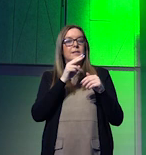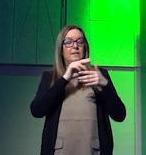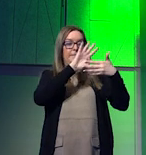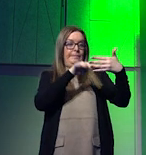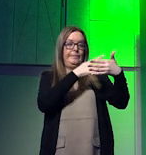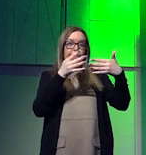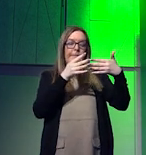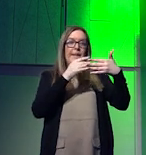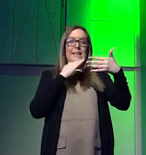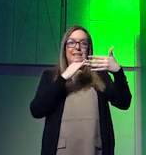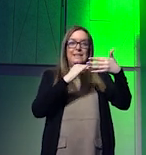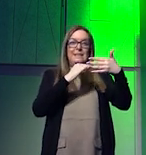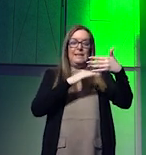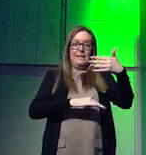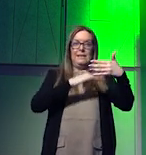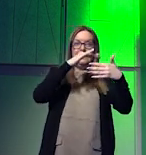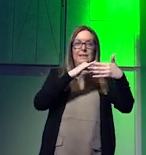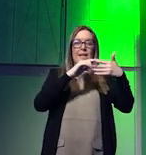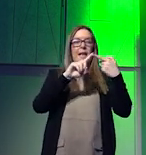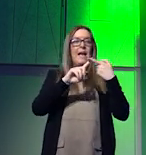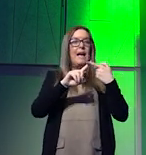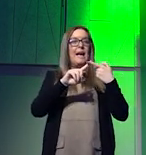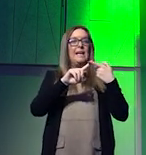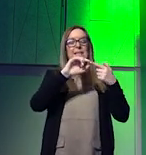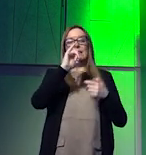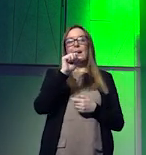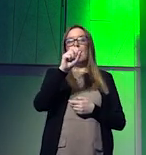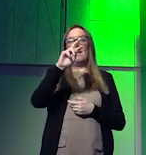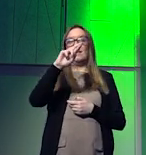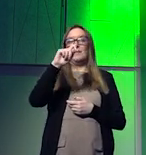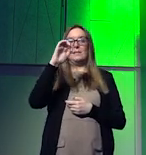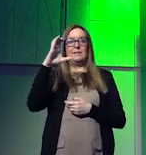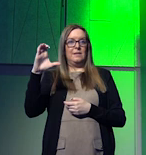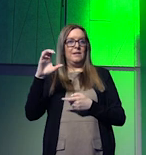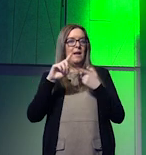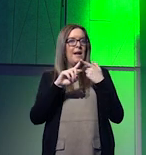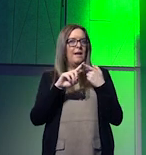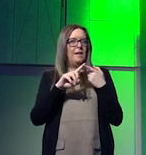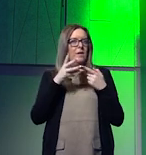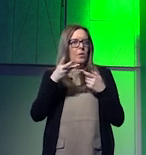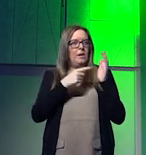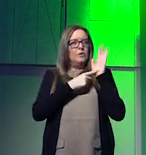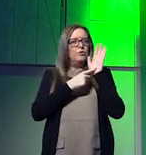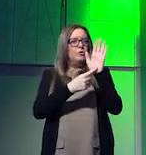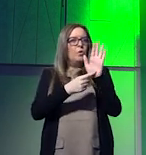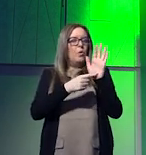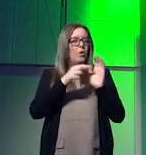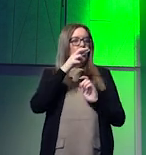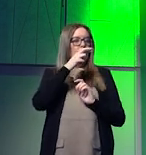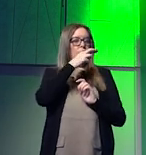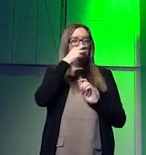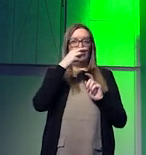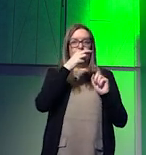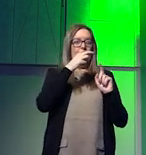um sea ice extent in the in the antarctic in the global south um it shows you essentially with this red line that we're